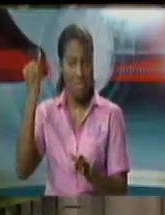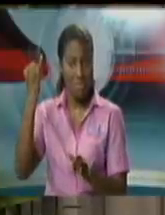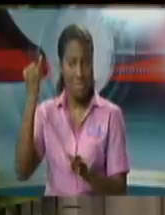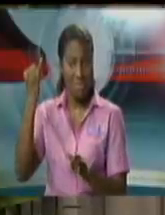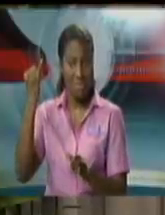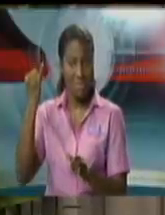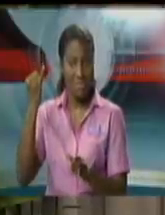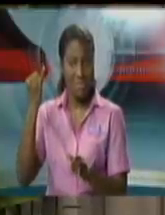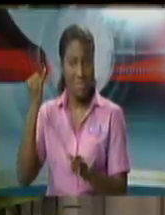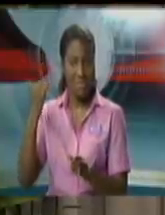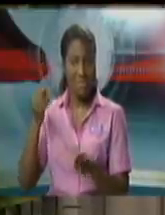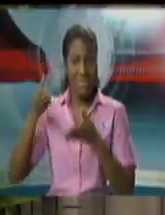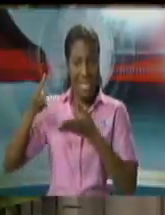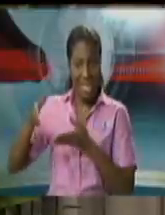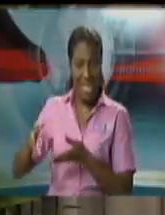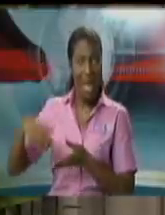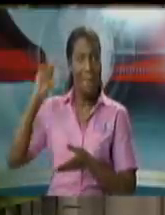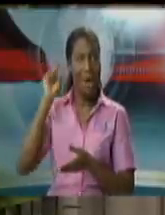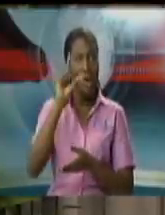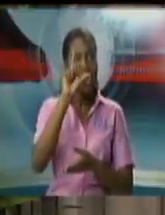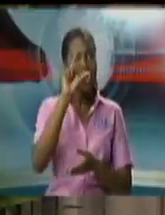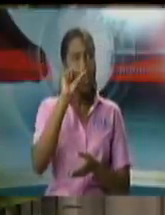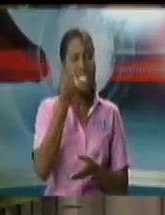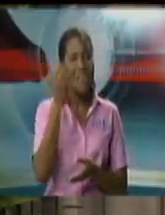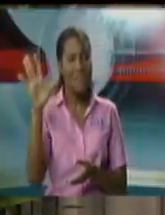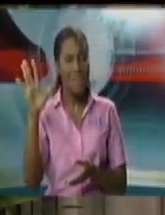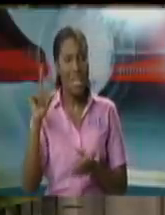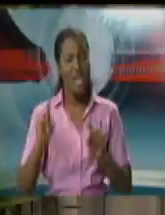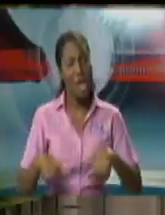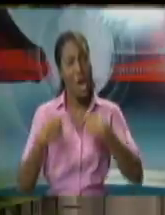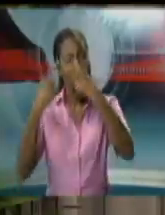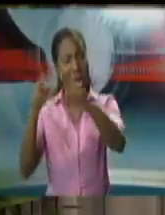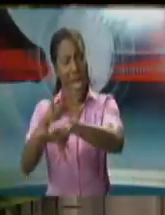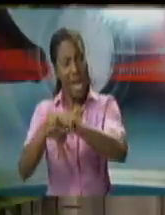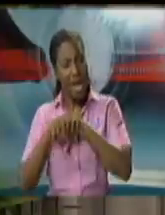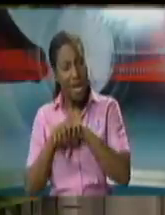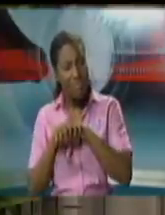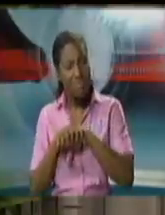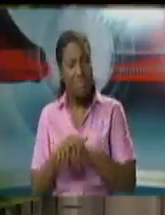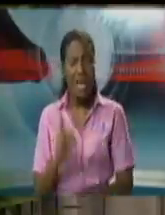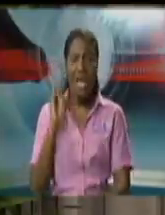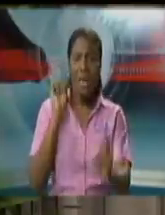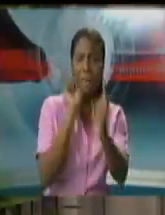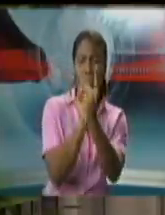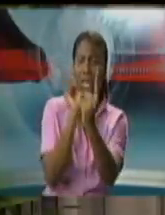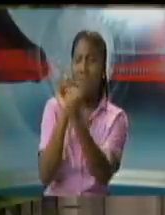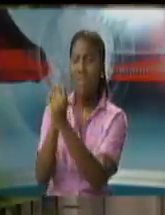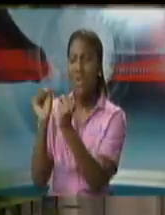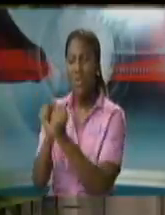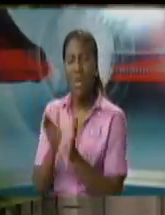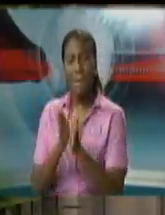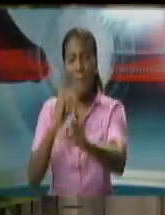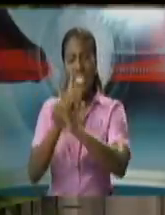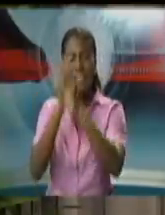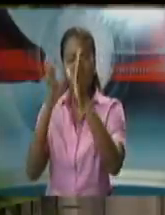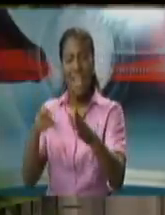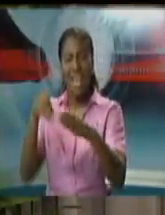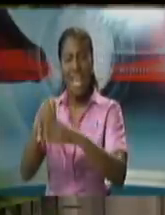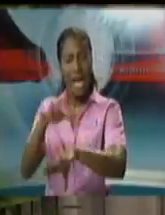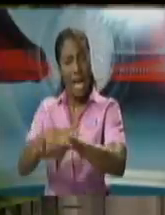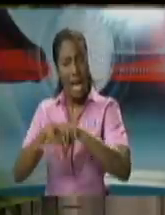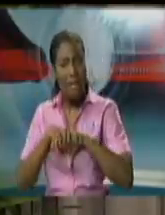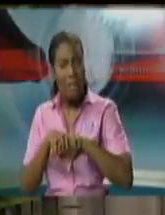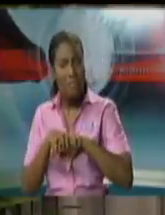took very early in 2015 i went to the united kingdom met with the public defenders division in the united kingdom and the dpp of the united